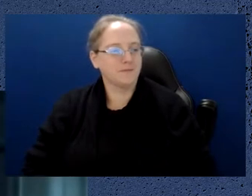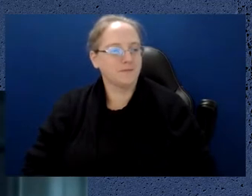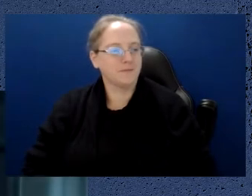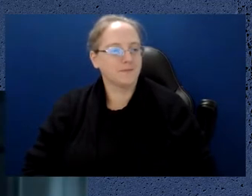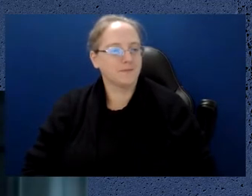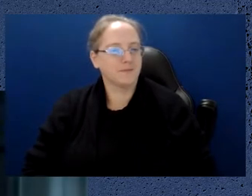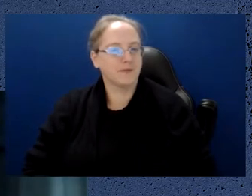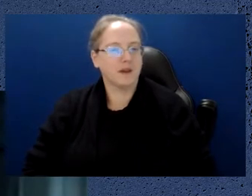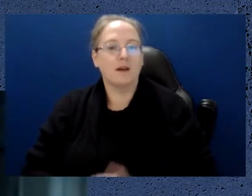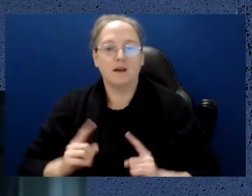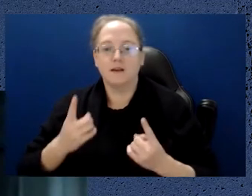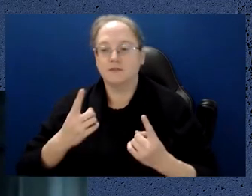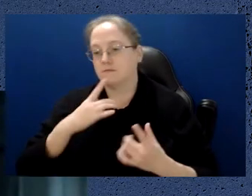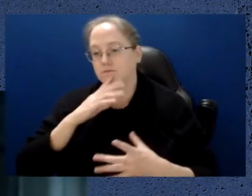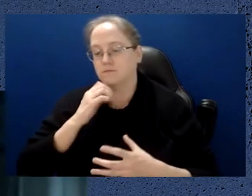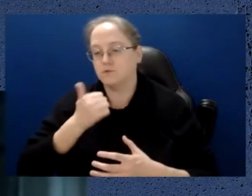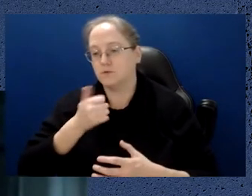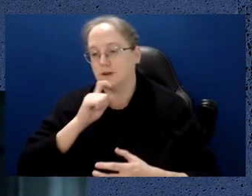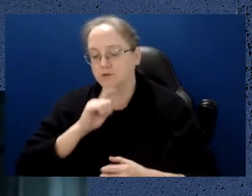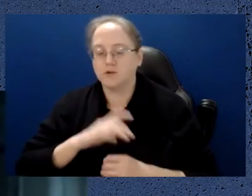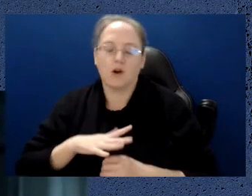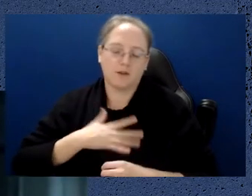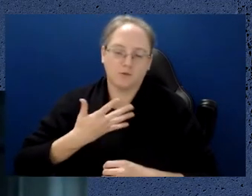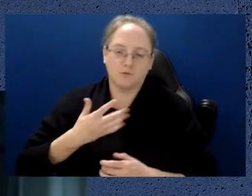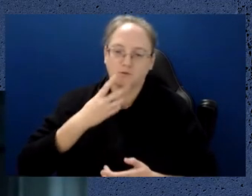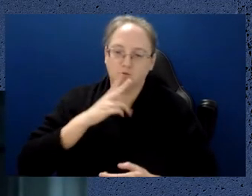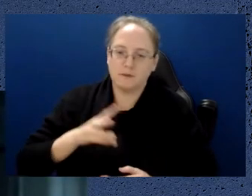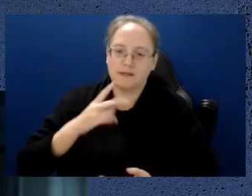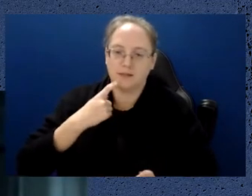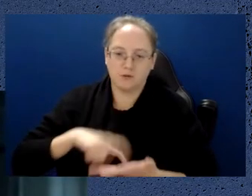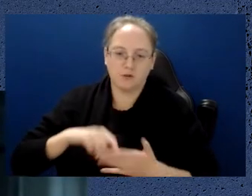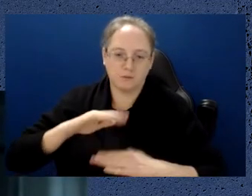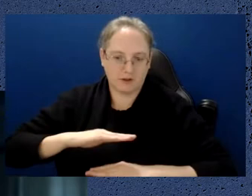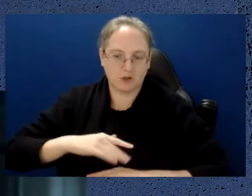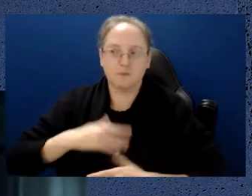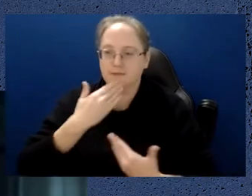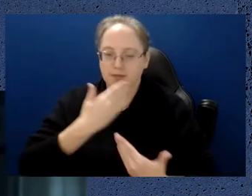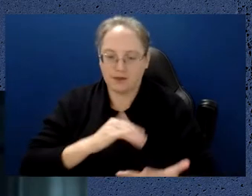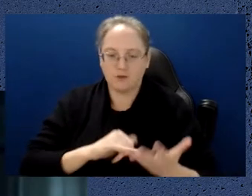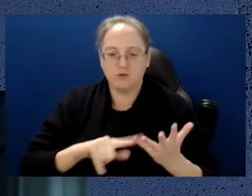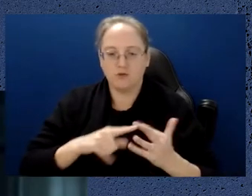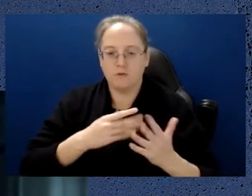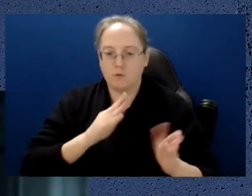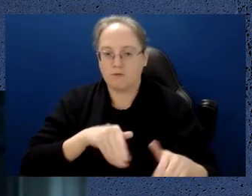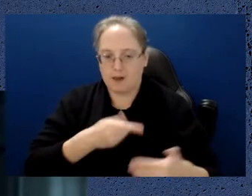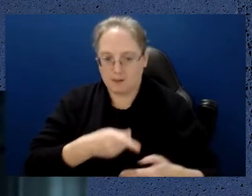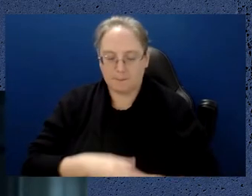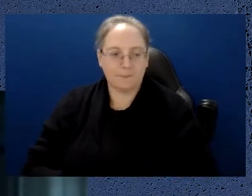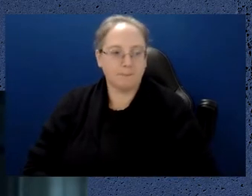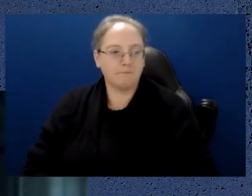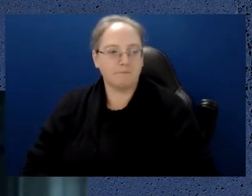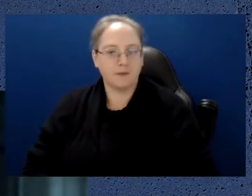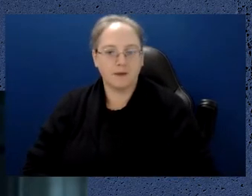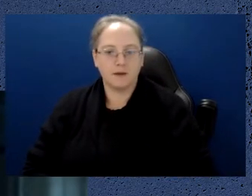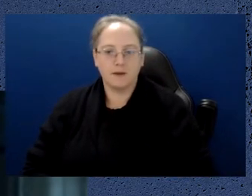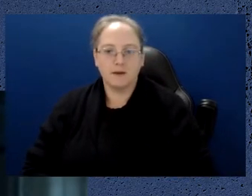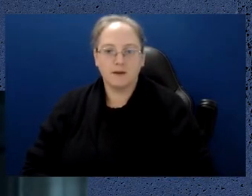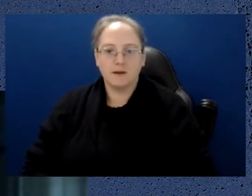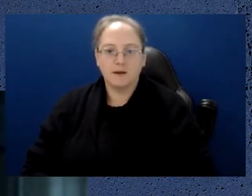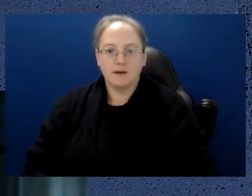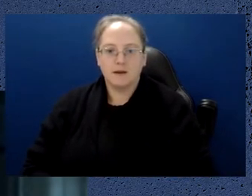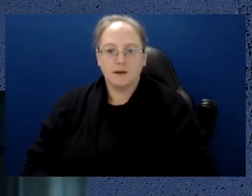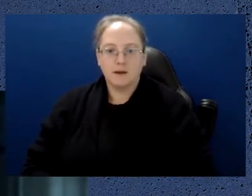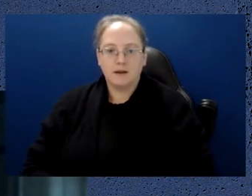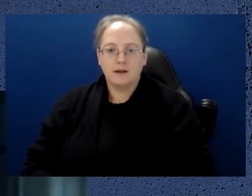First of all, good afternoon, everyone. I won't repeat the acknowledgement of country, but thank you, Sue, for doing that. So